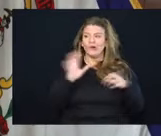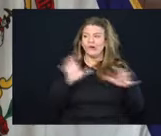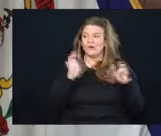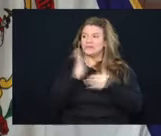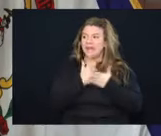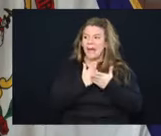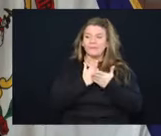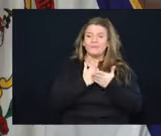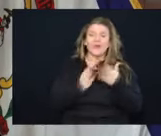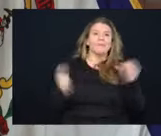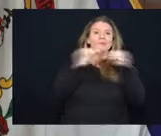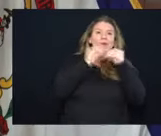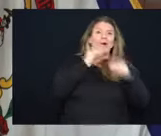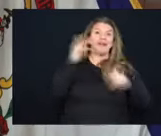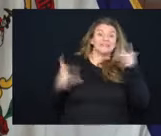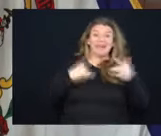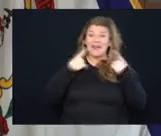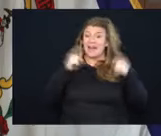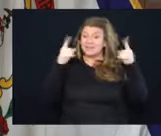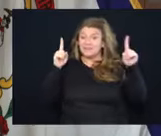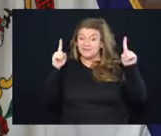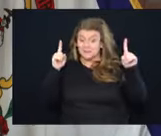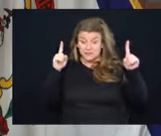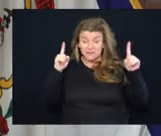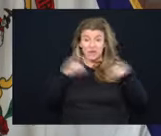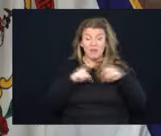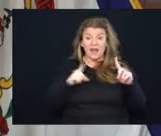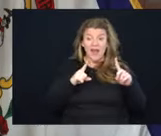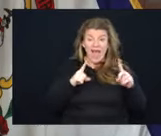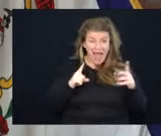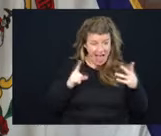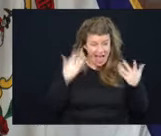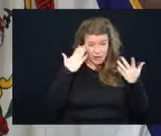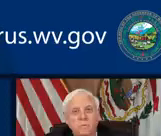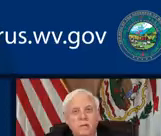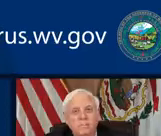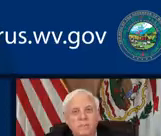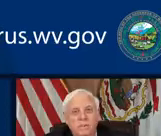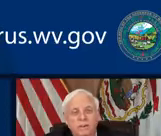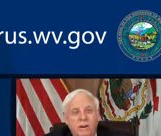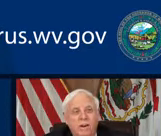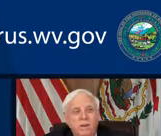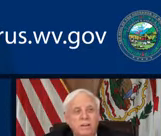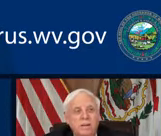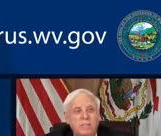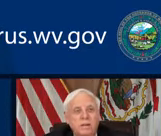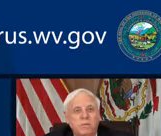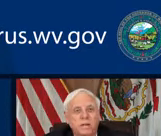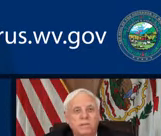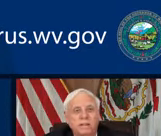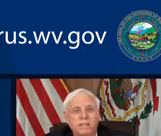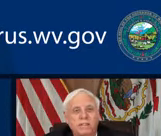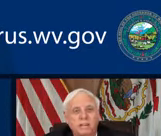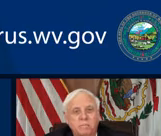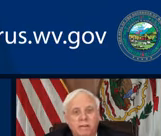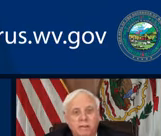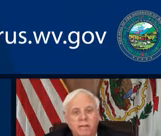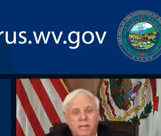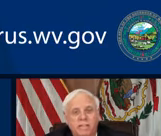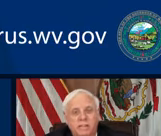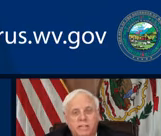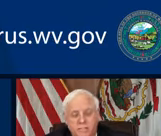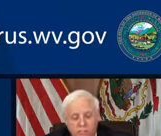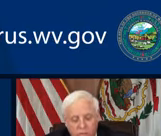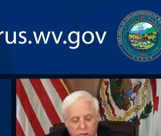more exciting announcements, but you know, I don't know how we'll trump the ones that we already came out with and everything, but